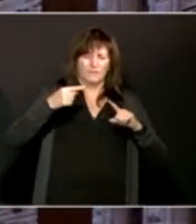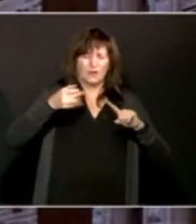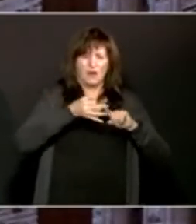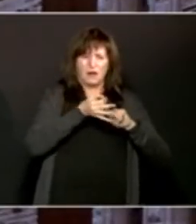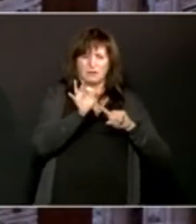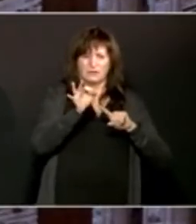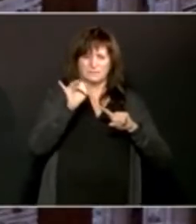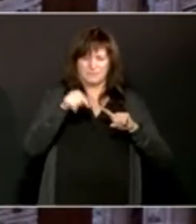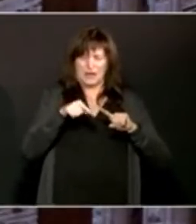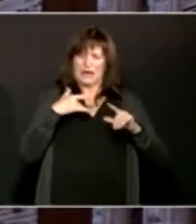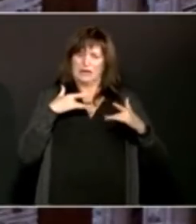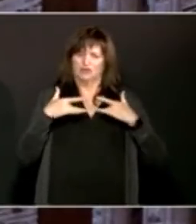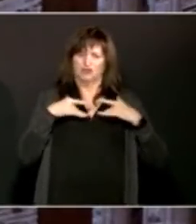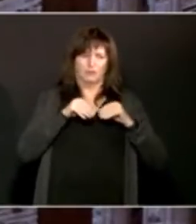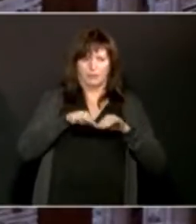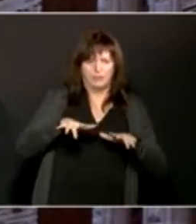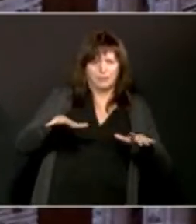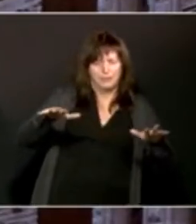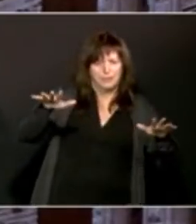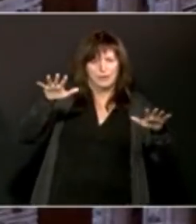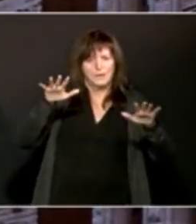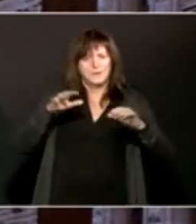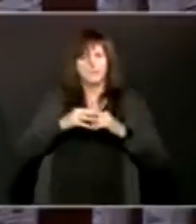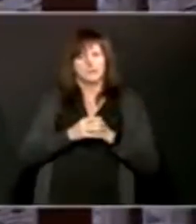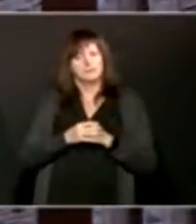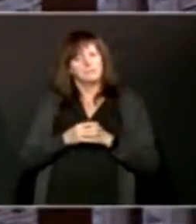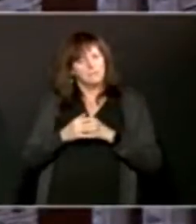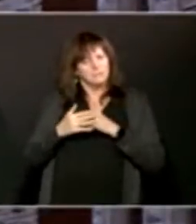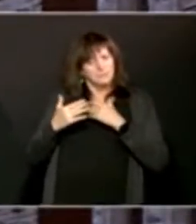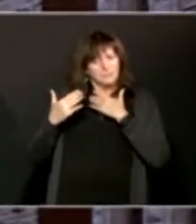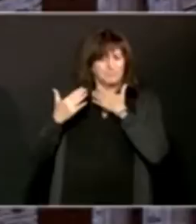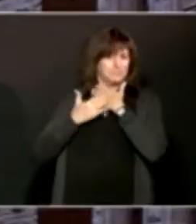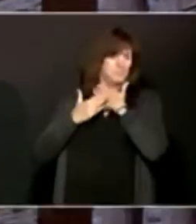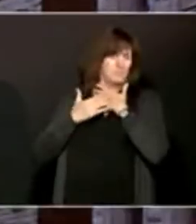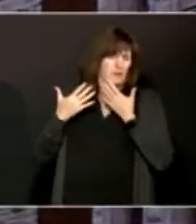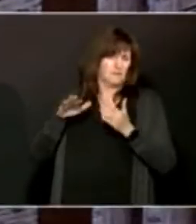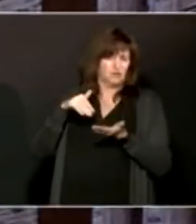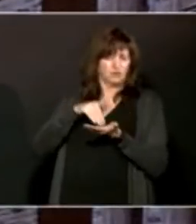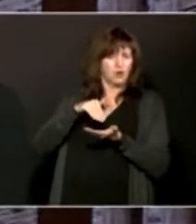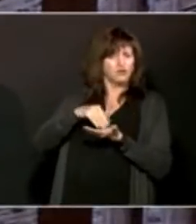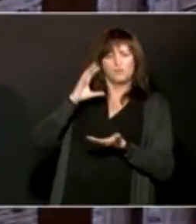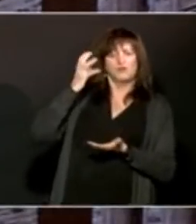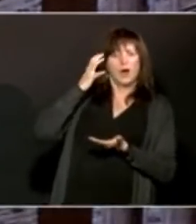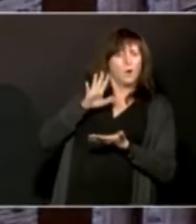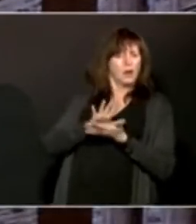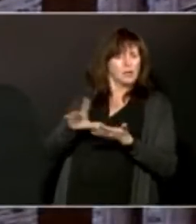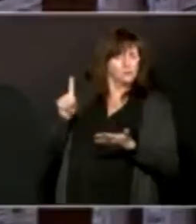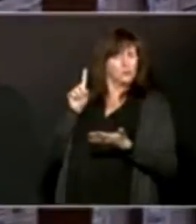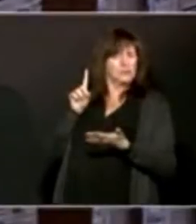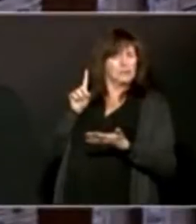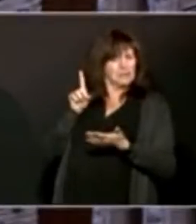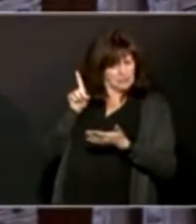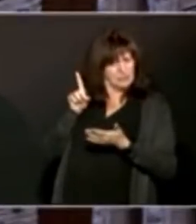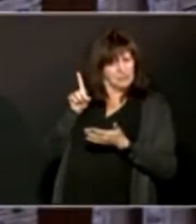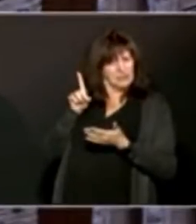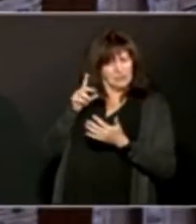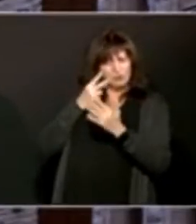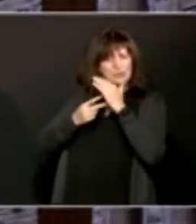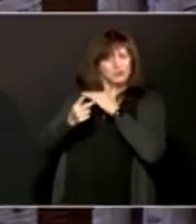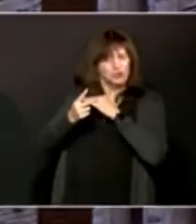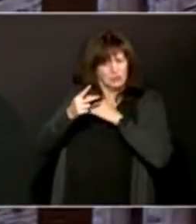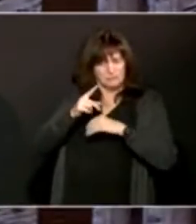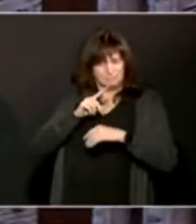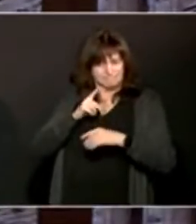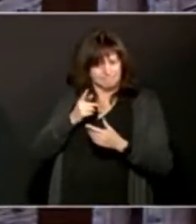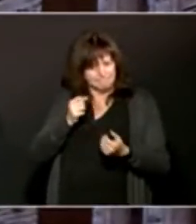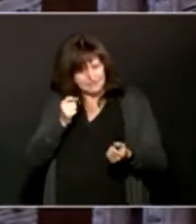is what we had been warned about by Dr. Brown in the scientific table. And we are watching that very carefully. Some of our